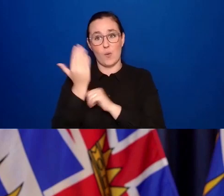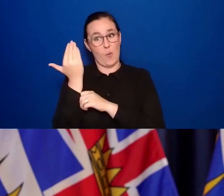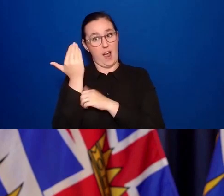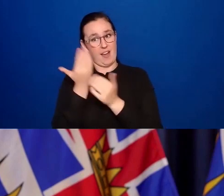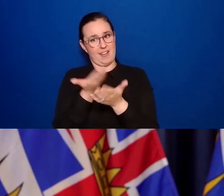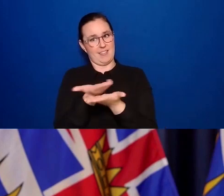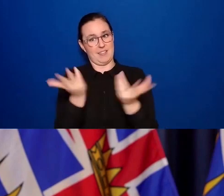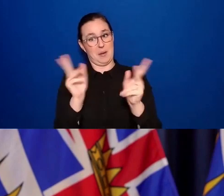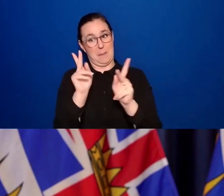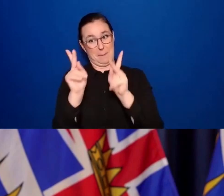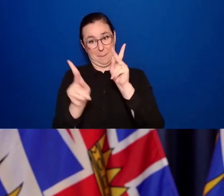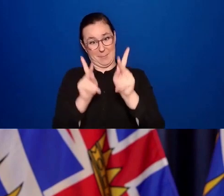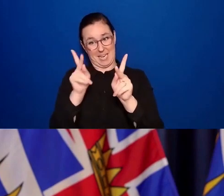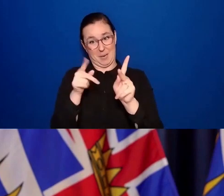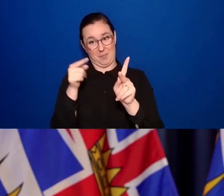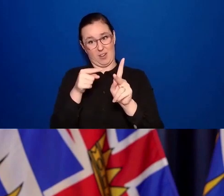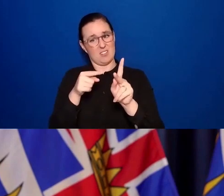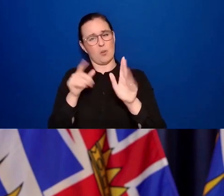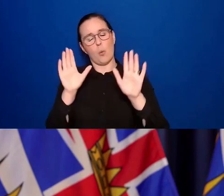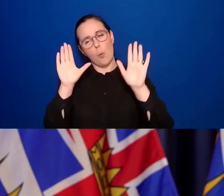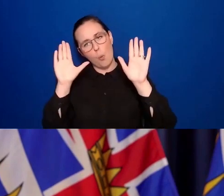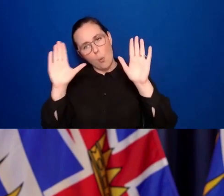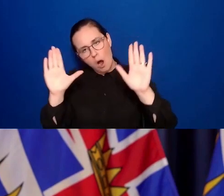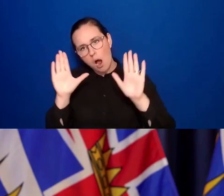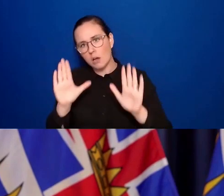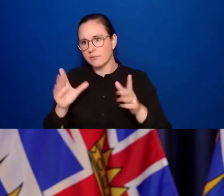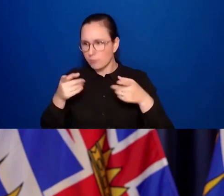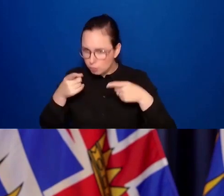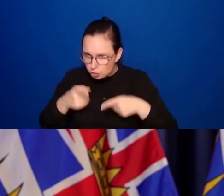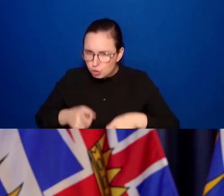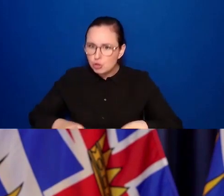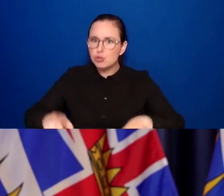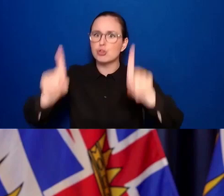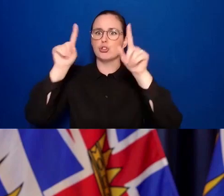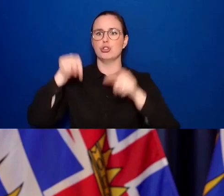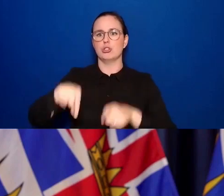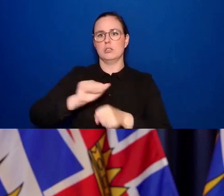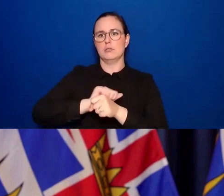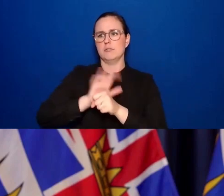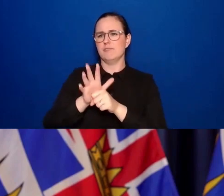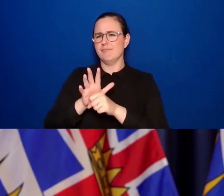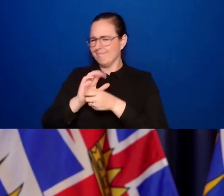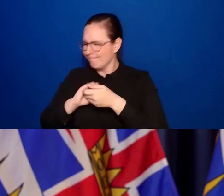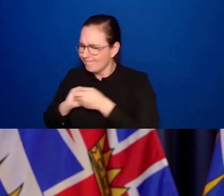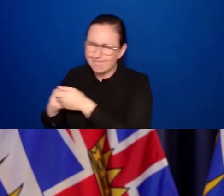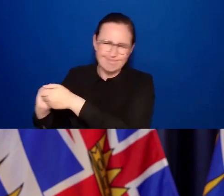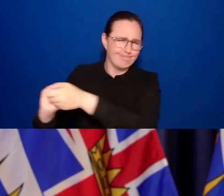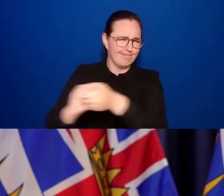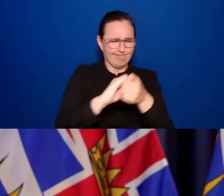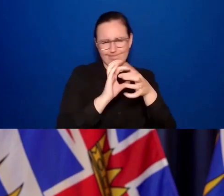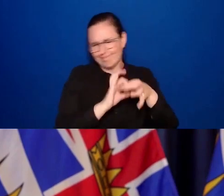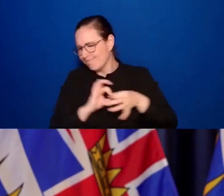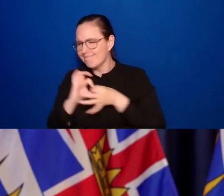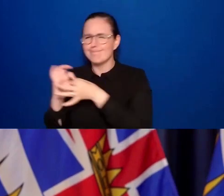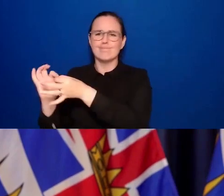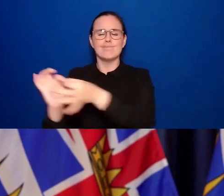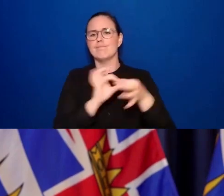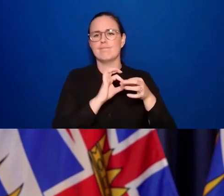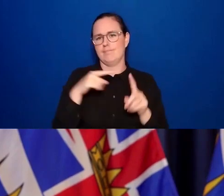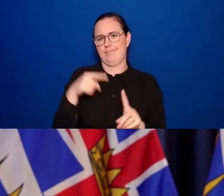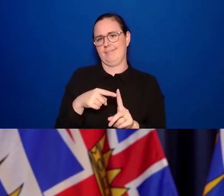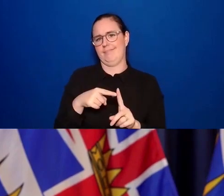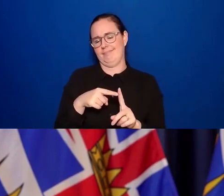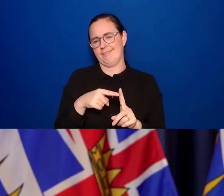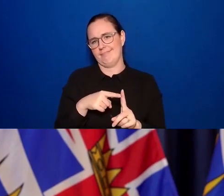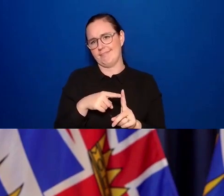in times of crisis and challenge. And how they work together. They don't think about their